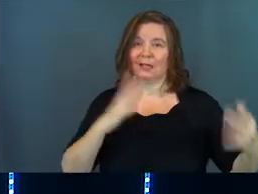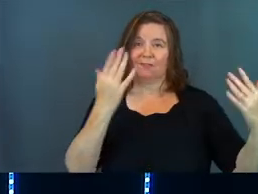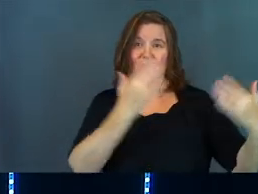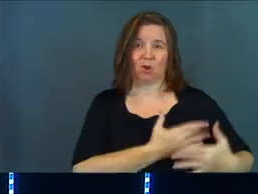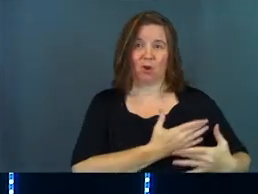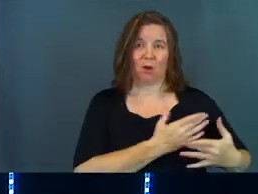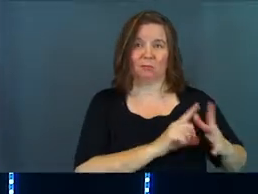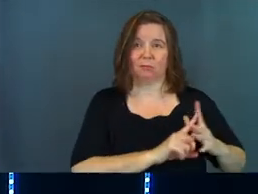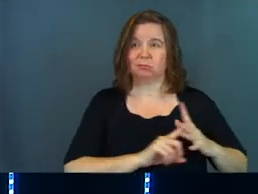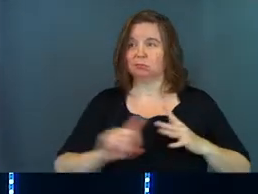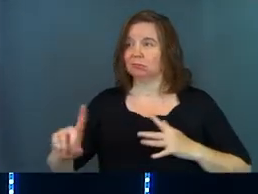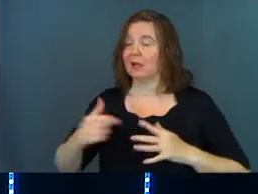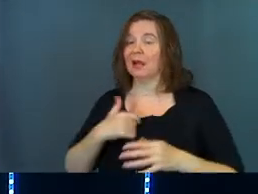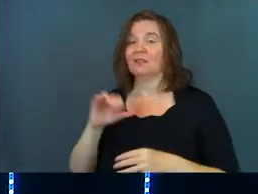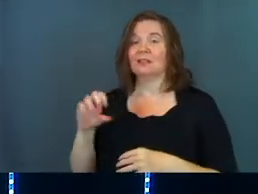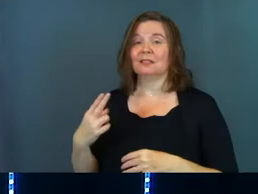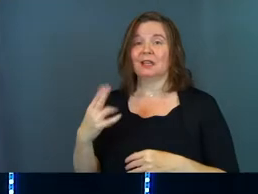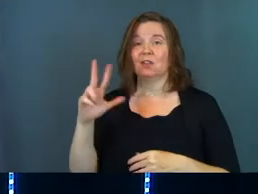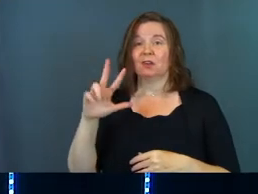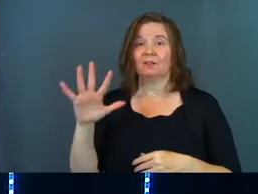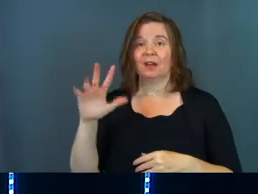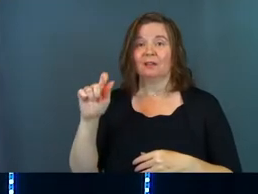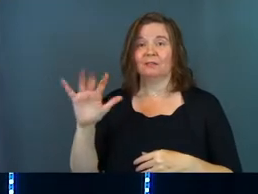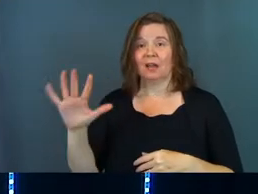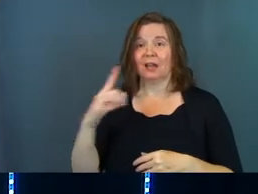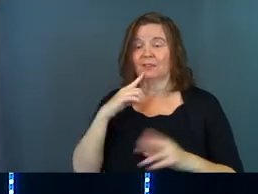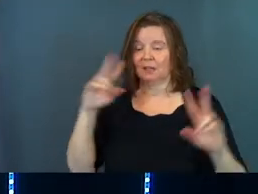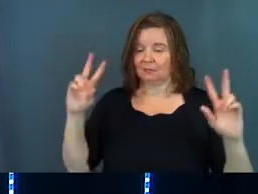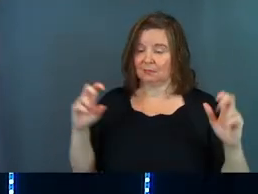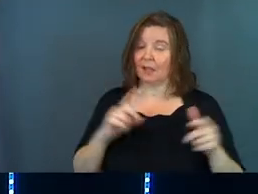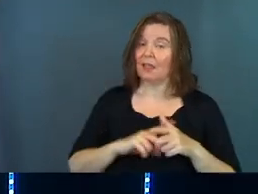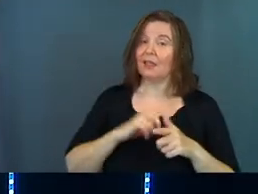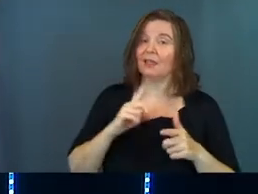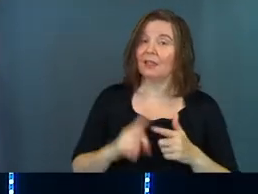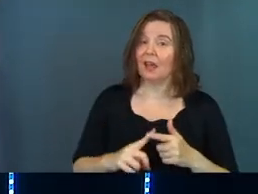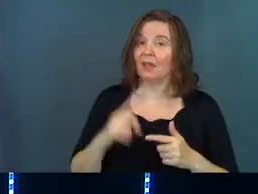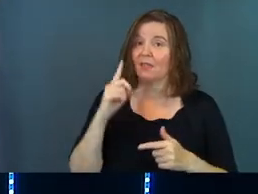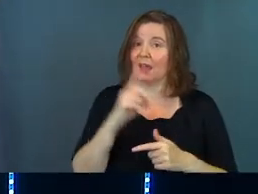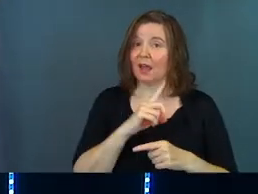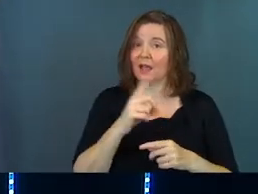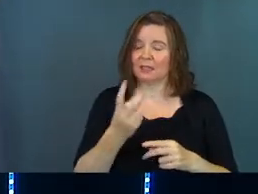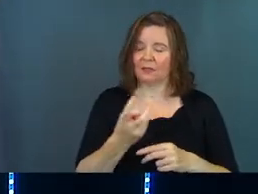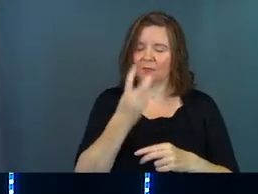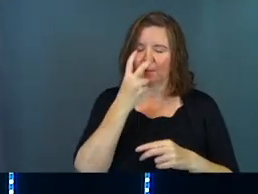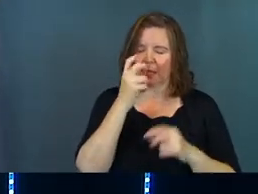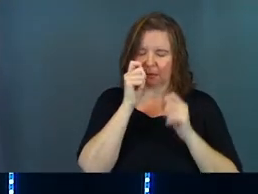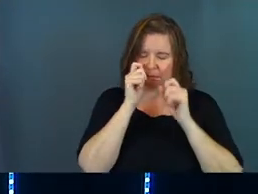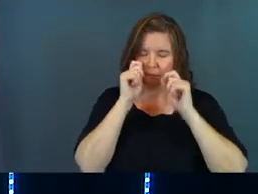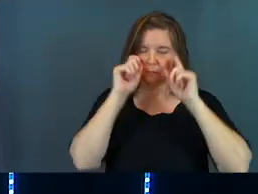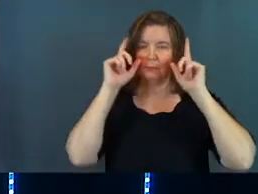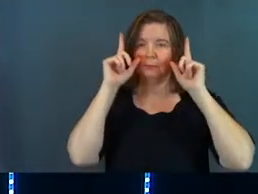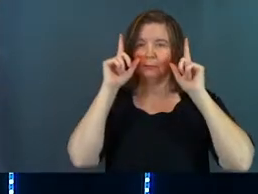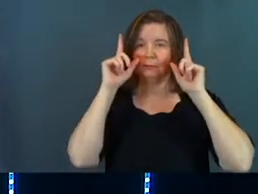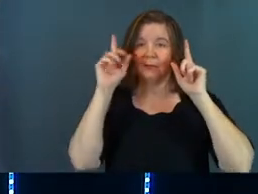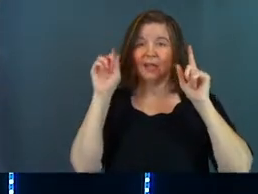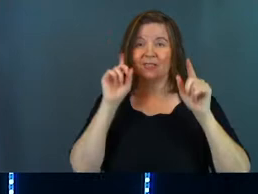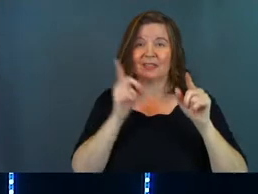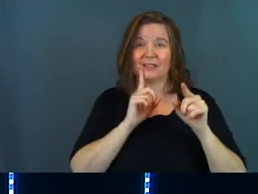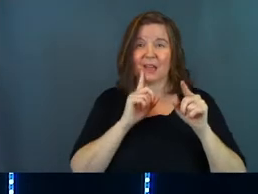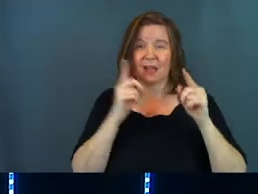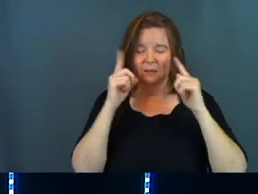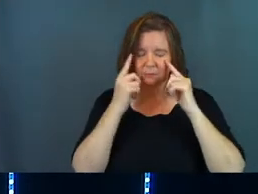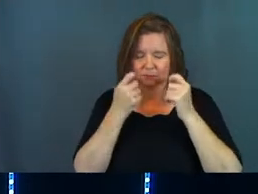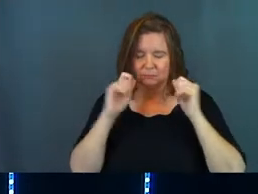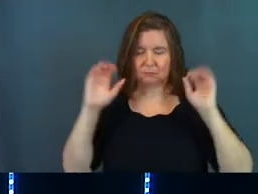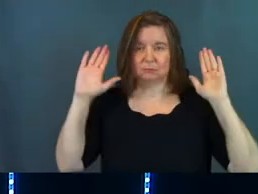for the prisoners. And then Isaiah 35 5 says it like this. Then will the eyes of the blind be opened and the ears of the deaf